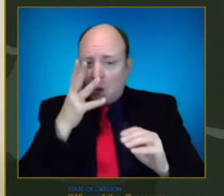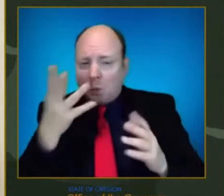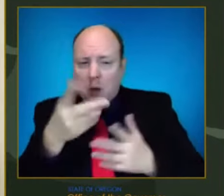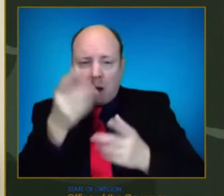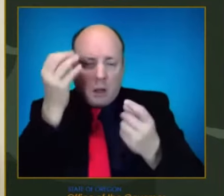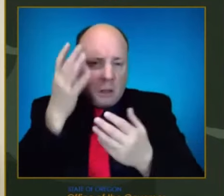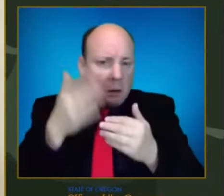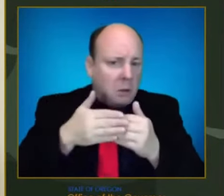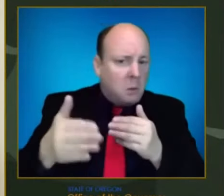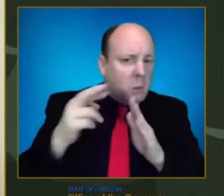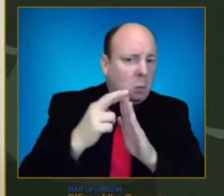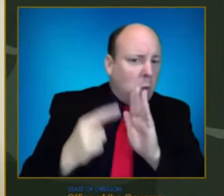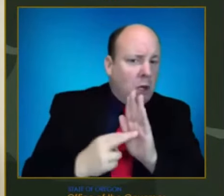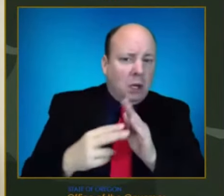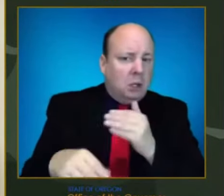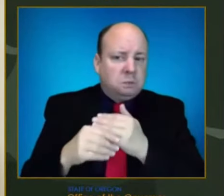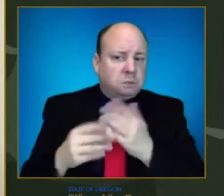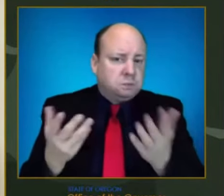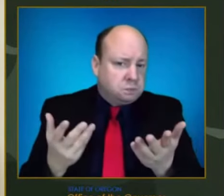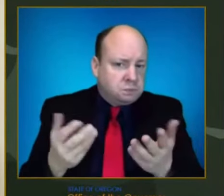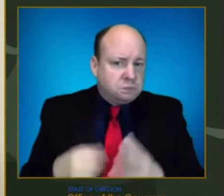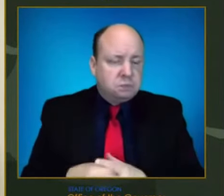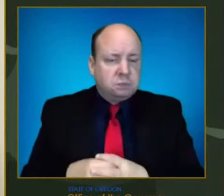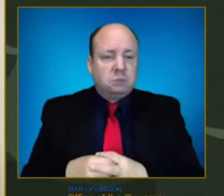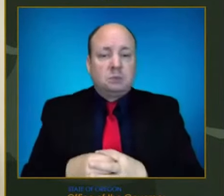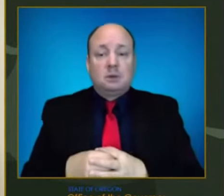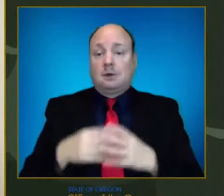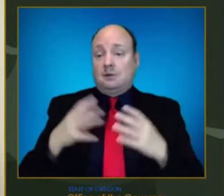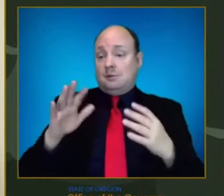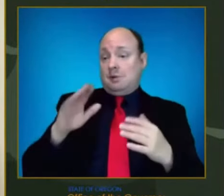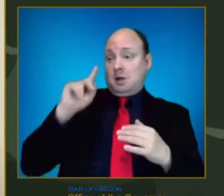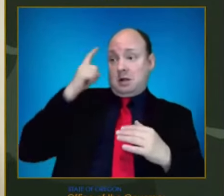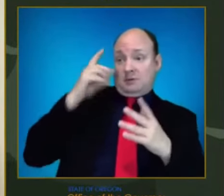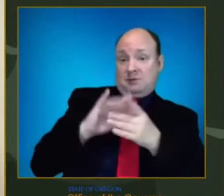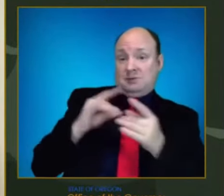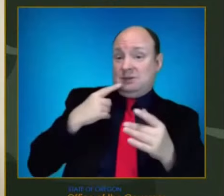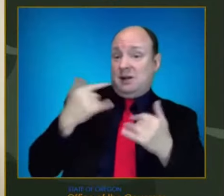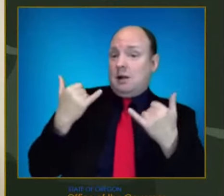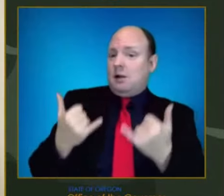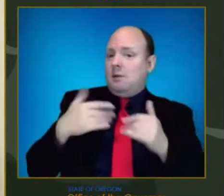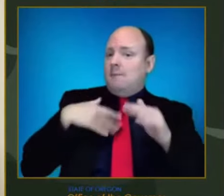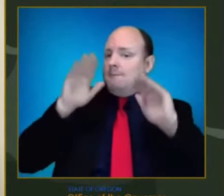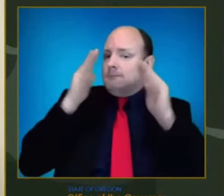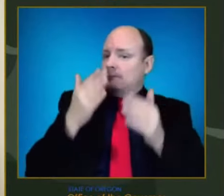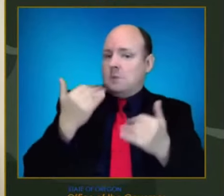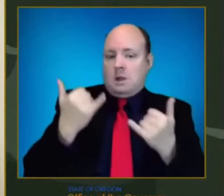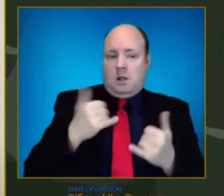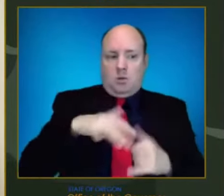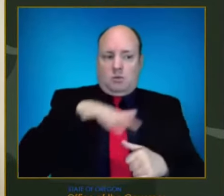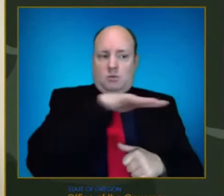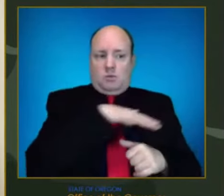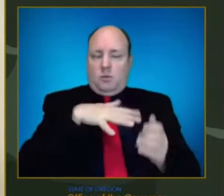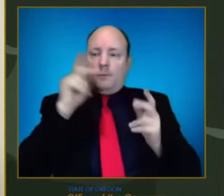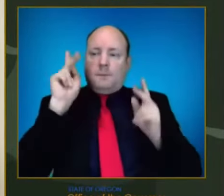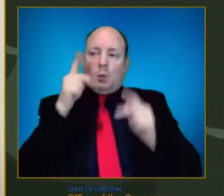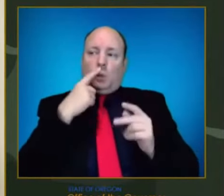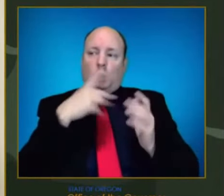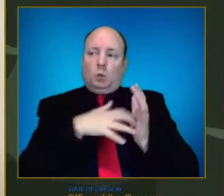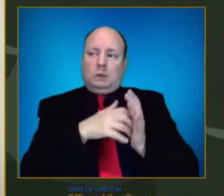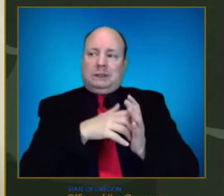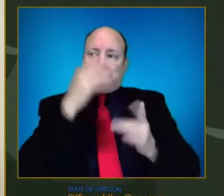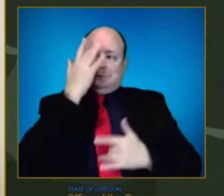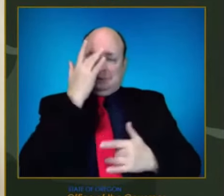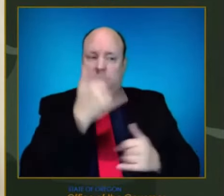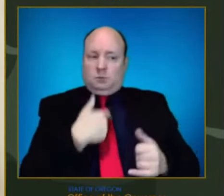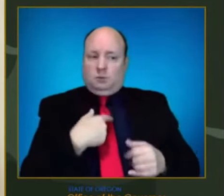this point in time, we're really focused on boosting our vulnerable populations and getting Oregonians boosted over